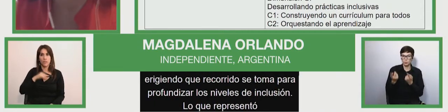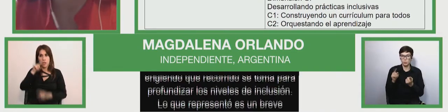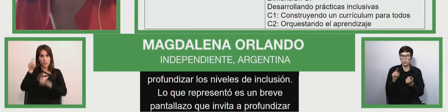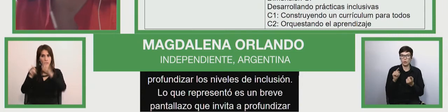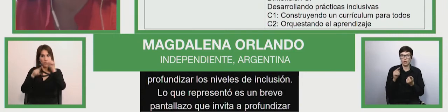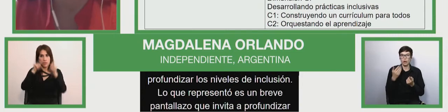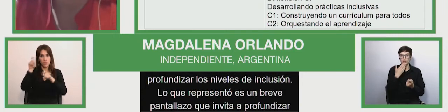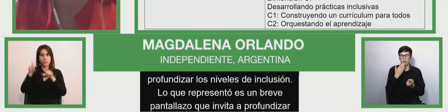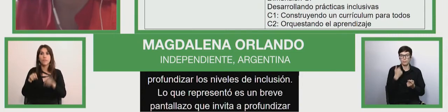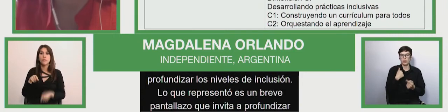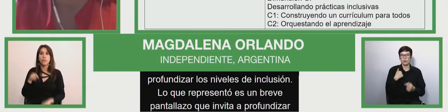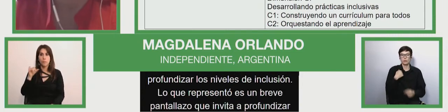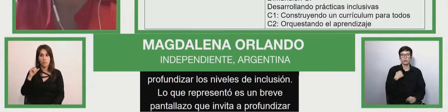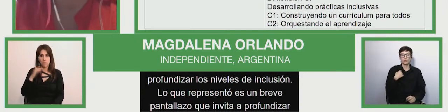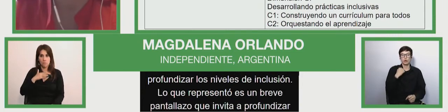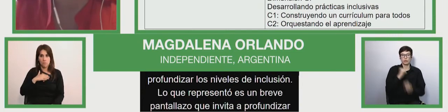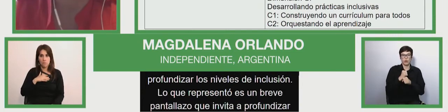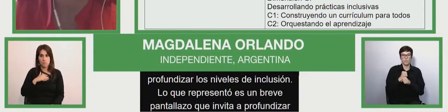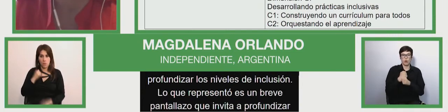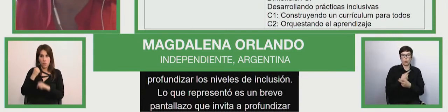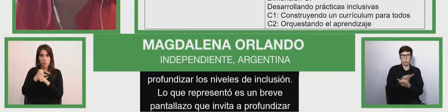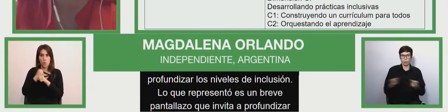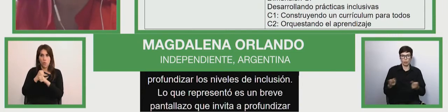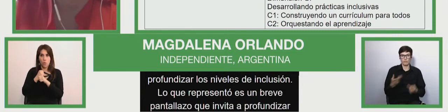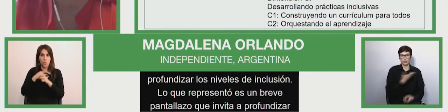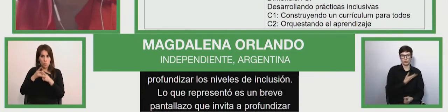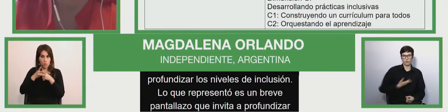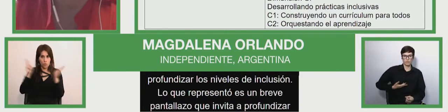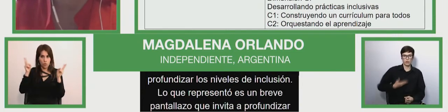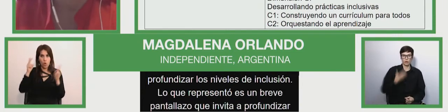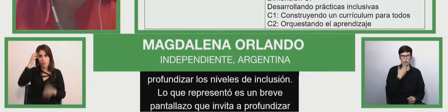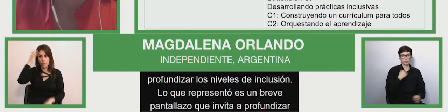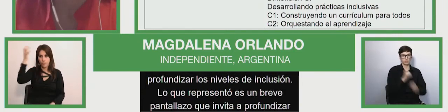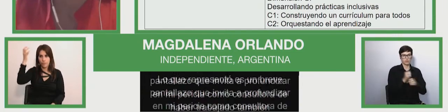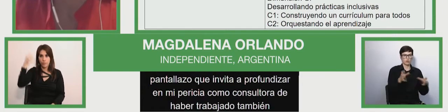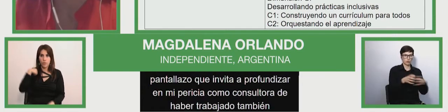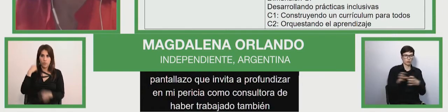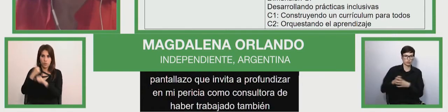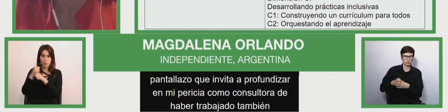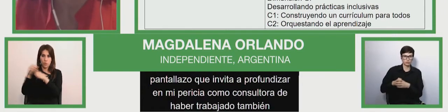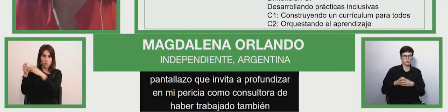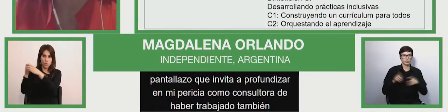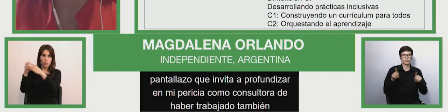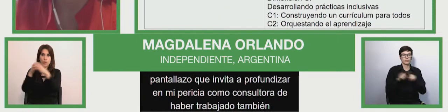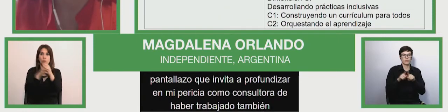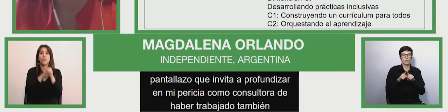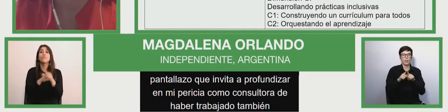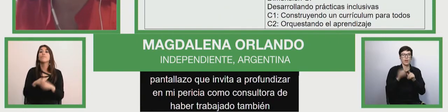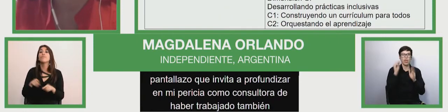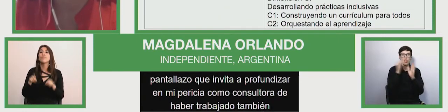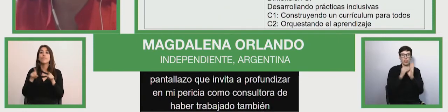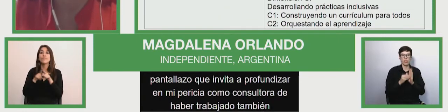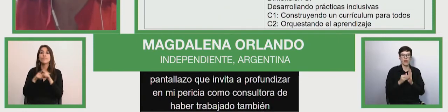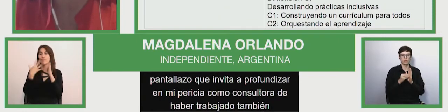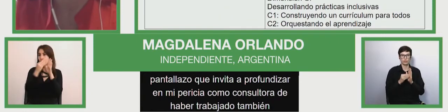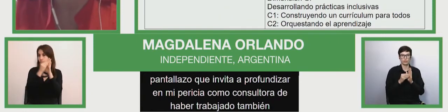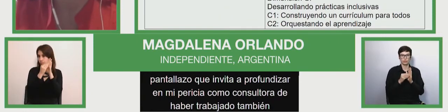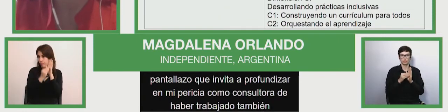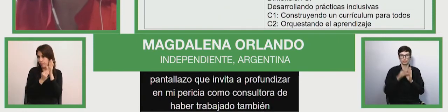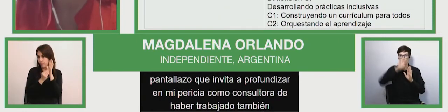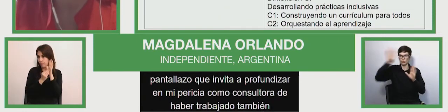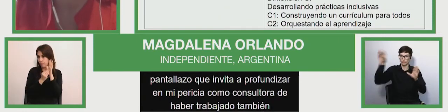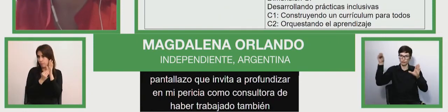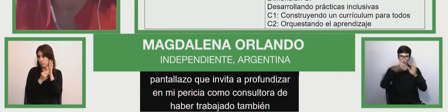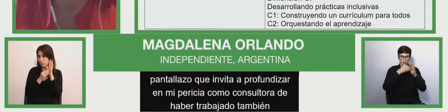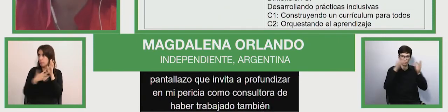being worked in public instances and also for organizations apart from disaggregated data on